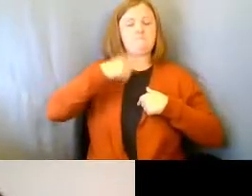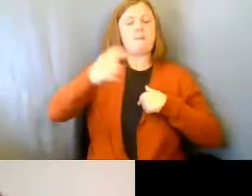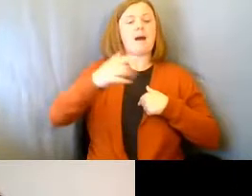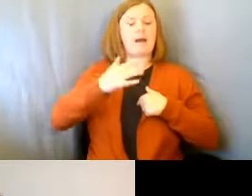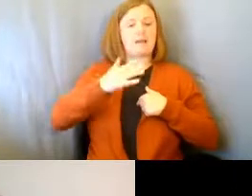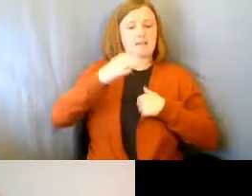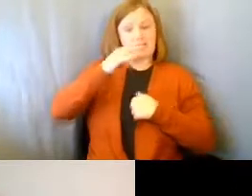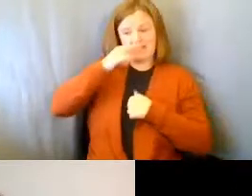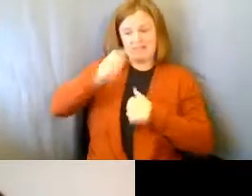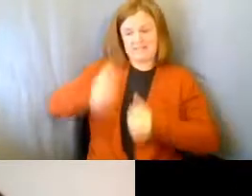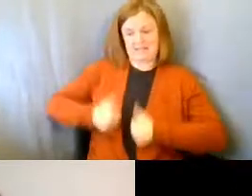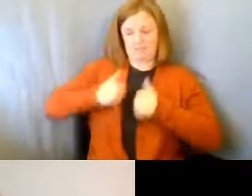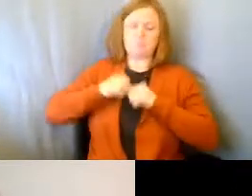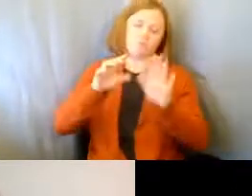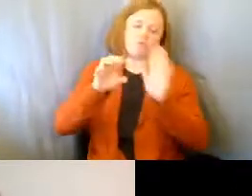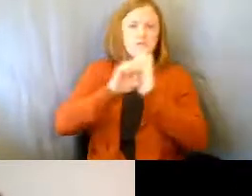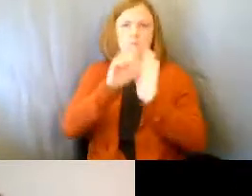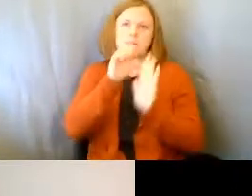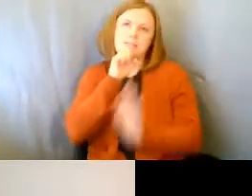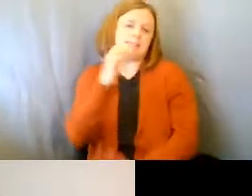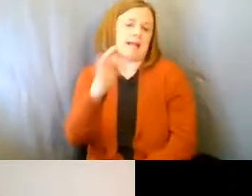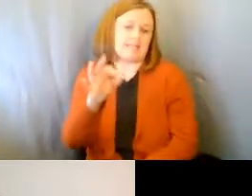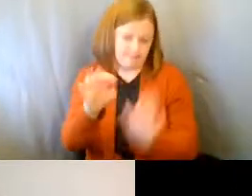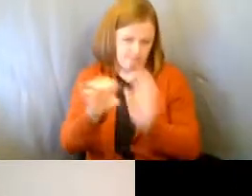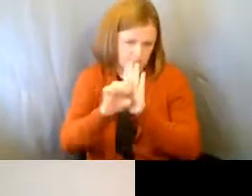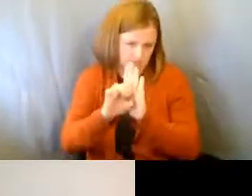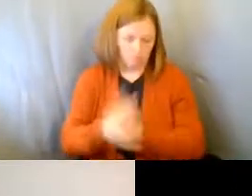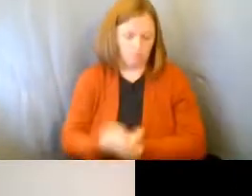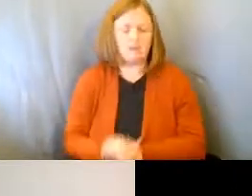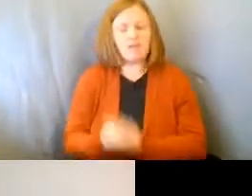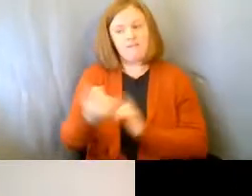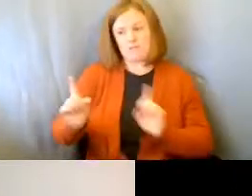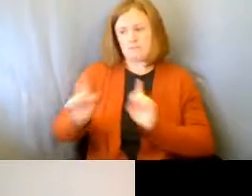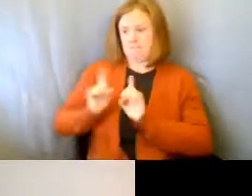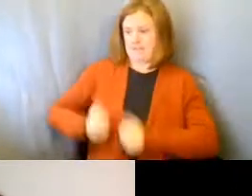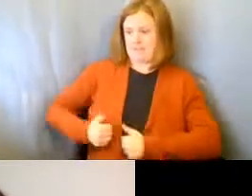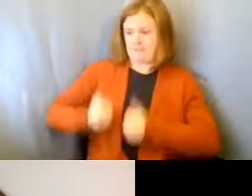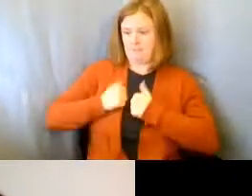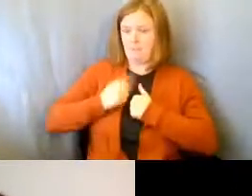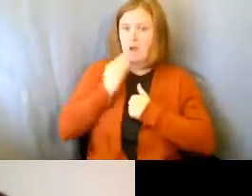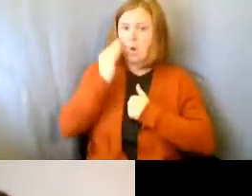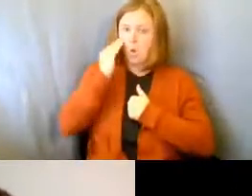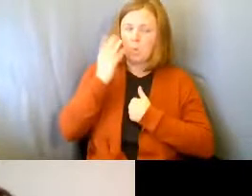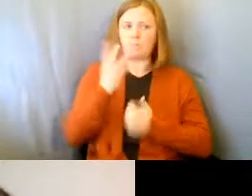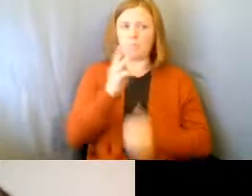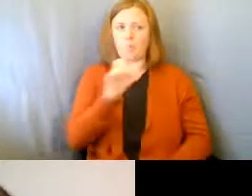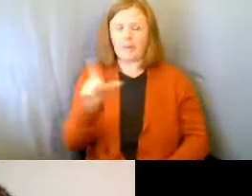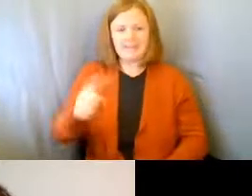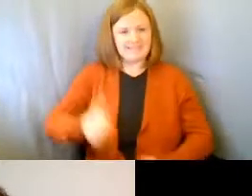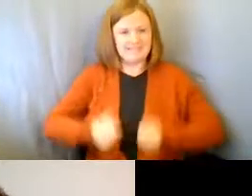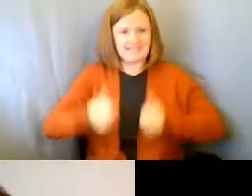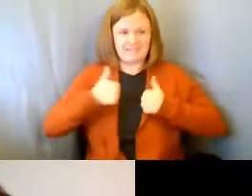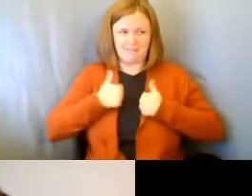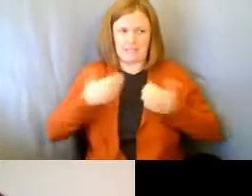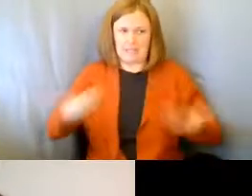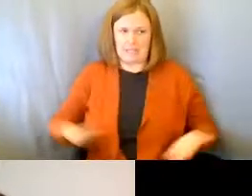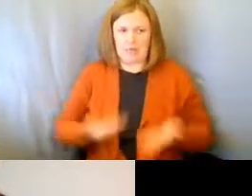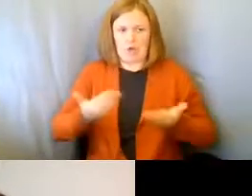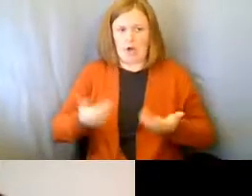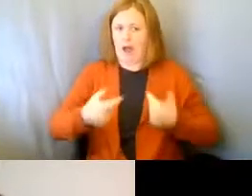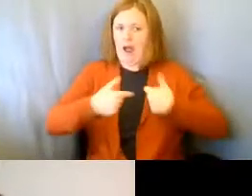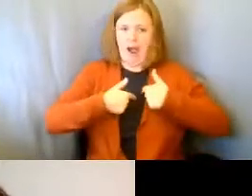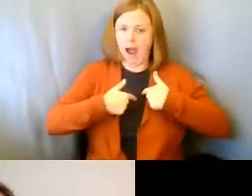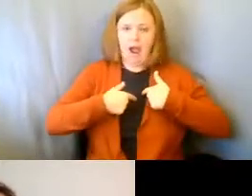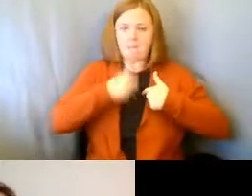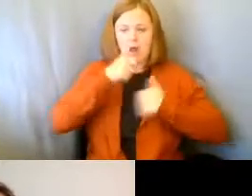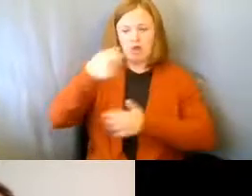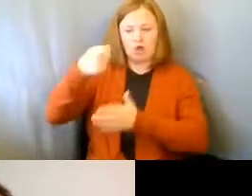18, let's pretend like he's 19 at the moment. And I'm like, well, he's living with me. I'm not going